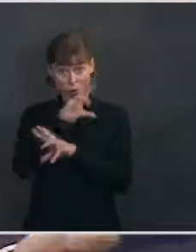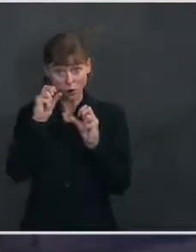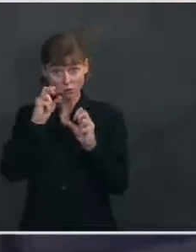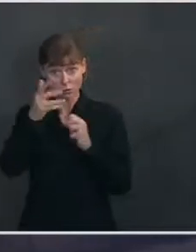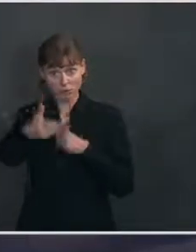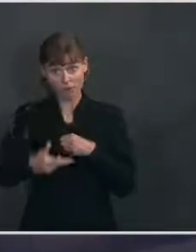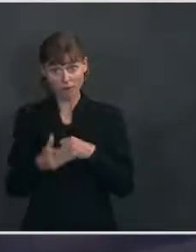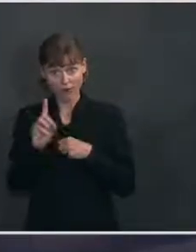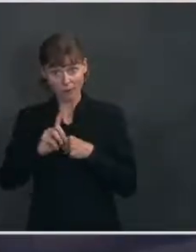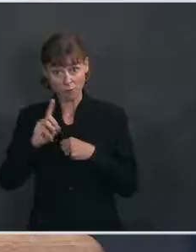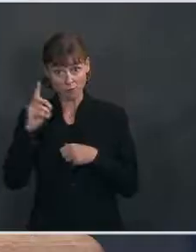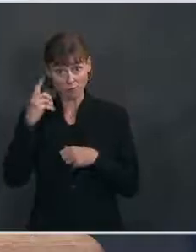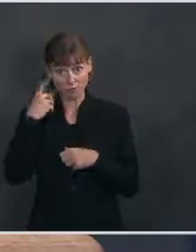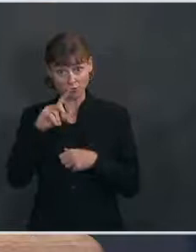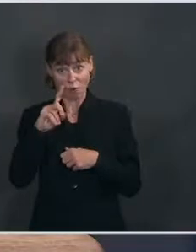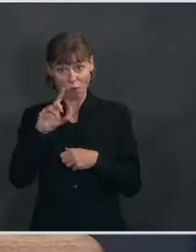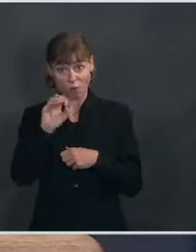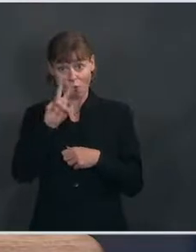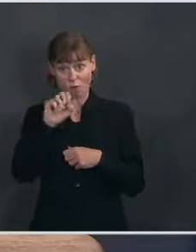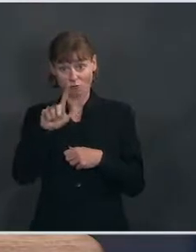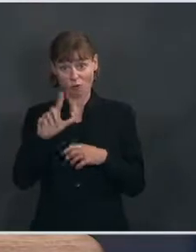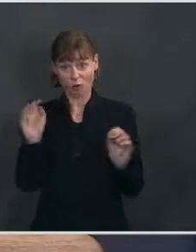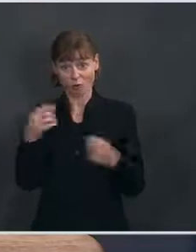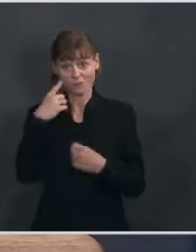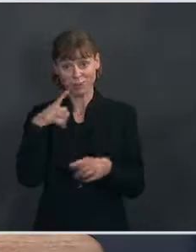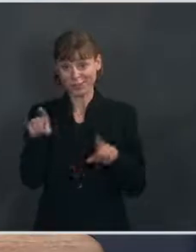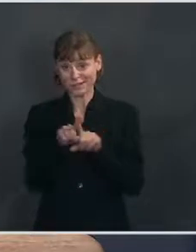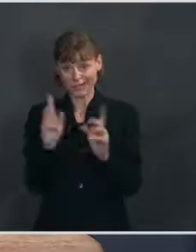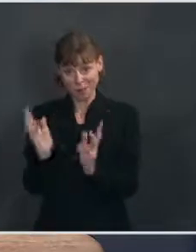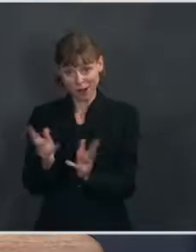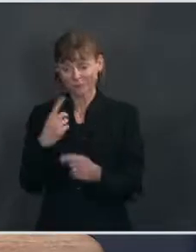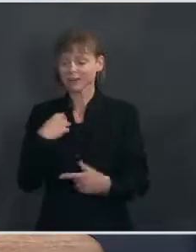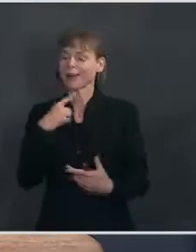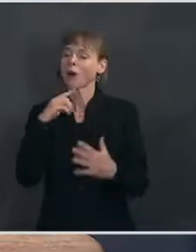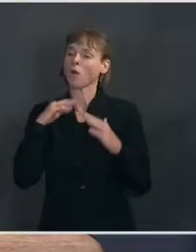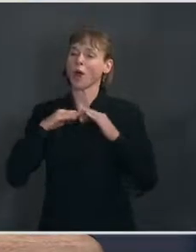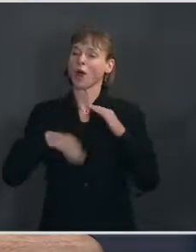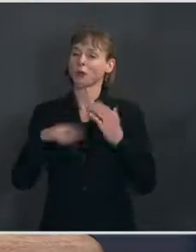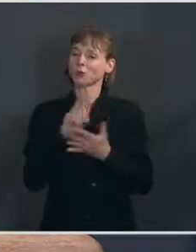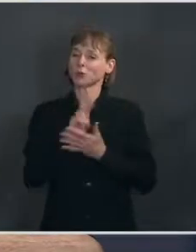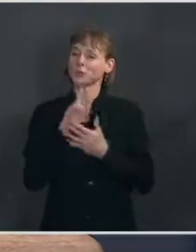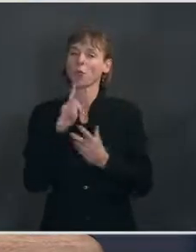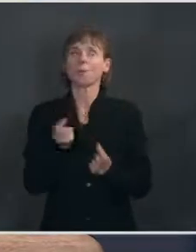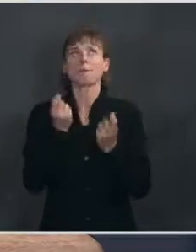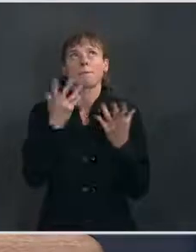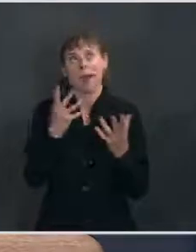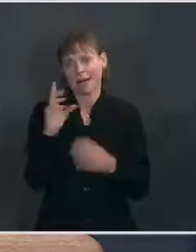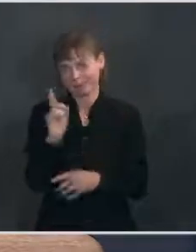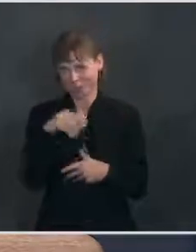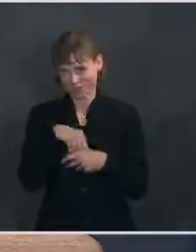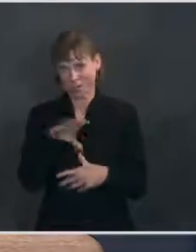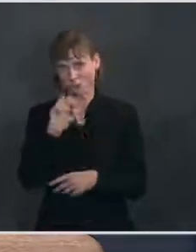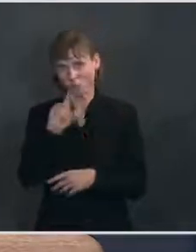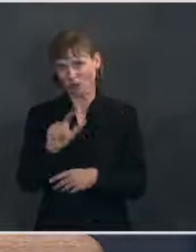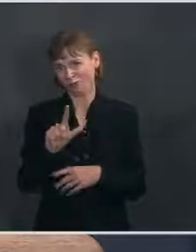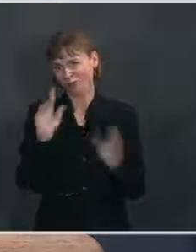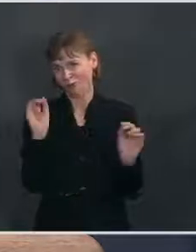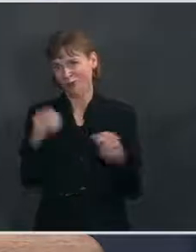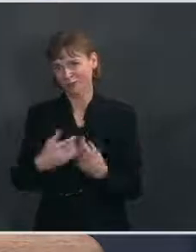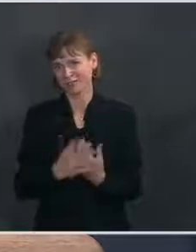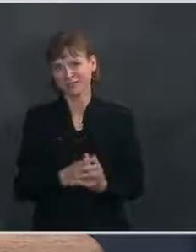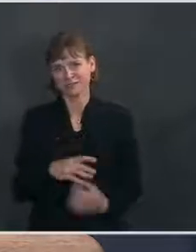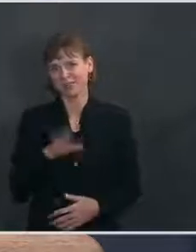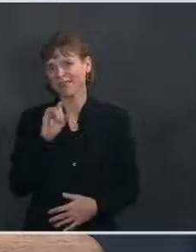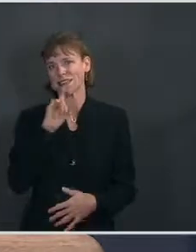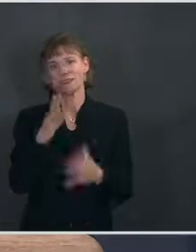have these similar conversations? Ms. Well, I can promise you we're less than two weeks in. There will be many Democrats in the Oval Office. And I'm sure this is just the, you know,